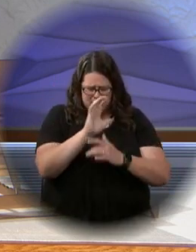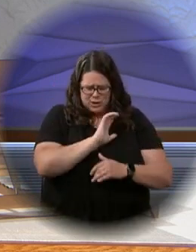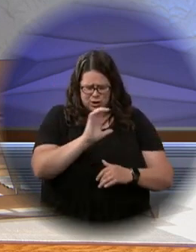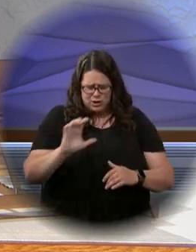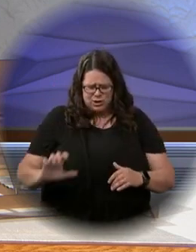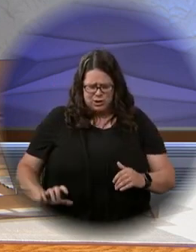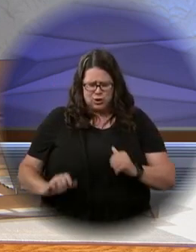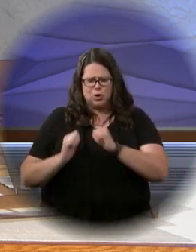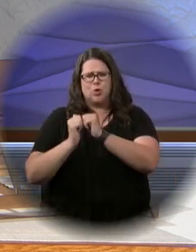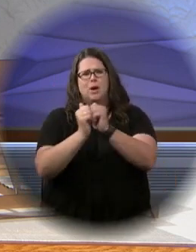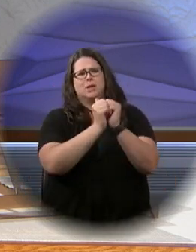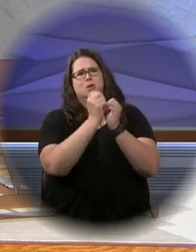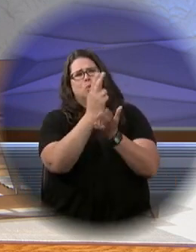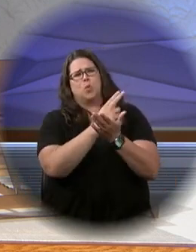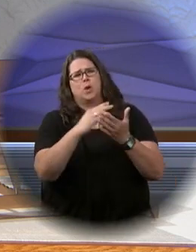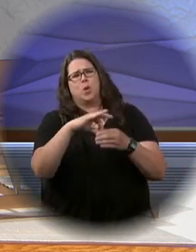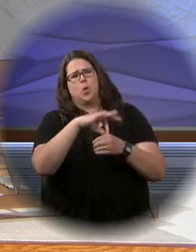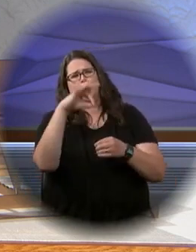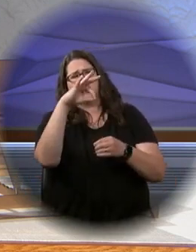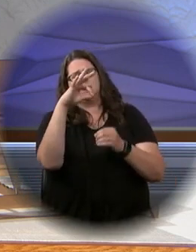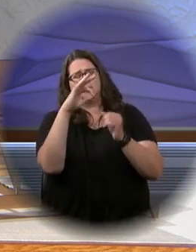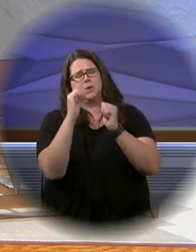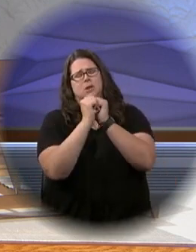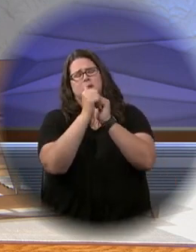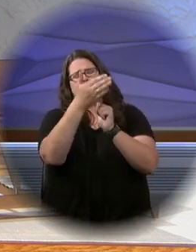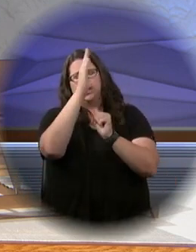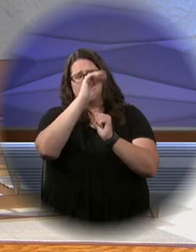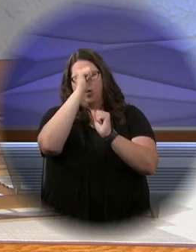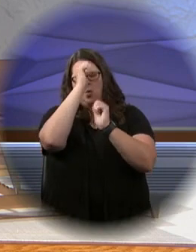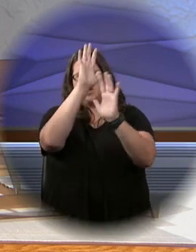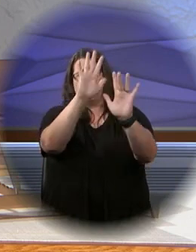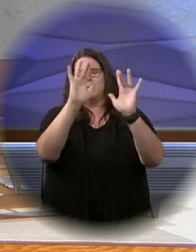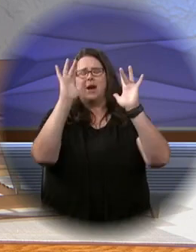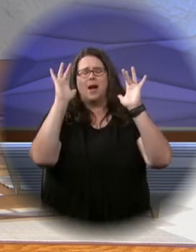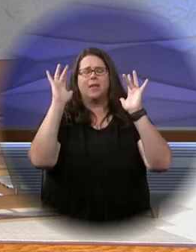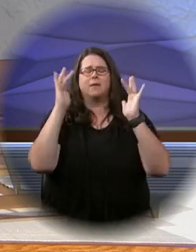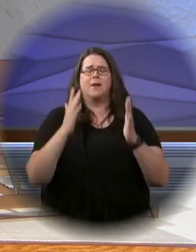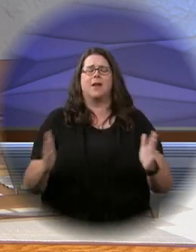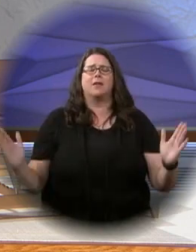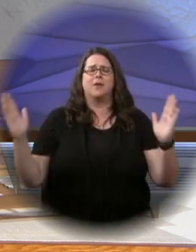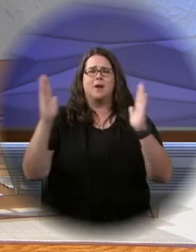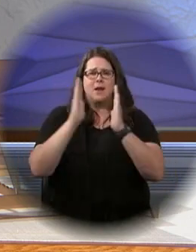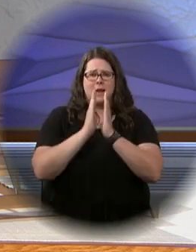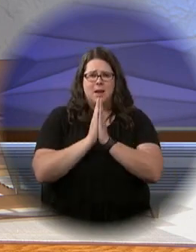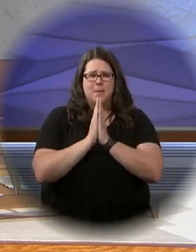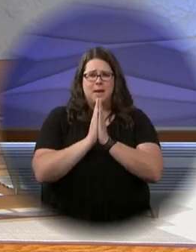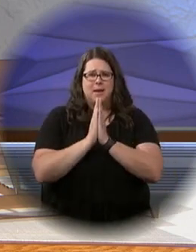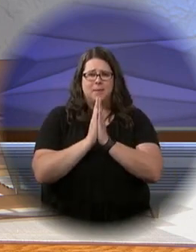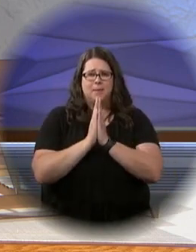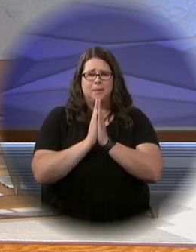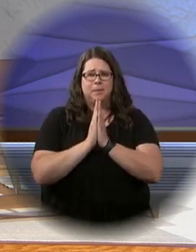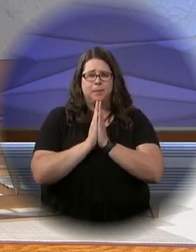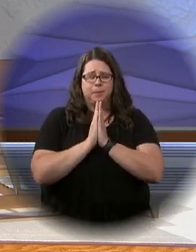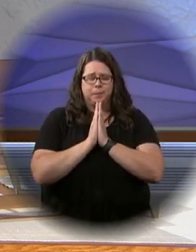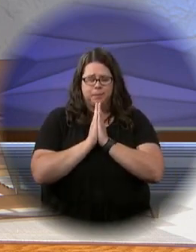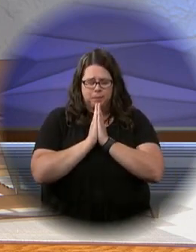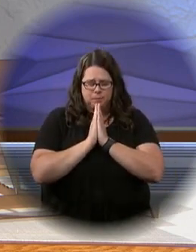Most High. Jesus Christ. With the Holy Spirit. the glory of God the Father. Amen.